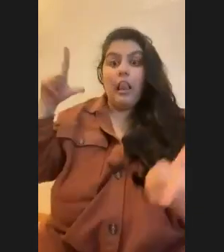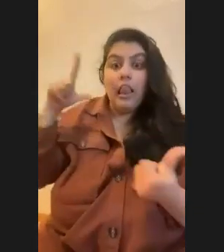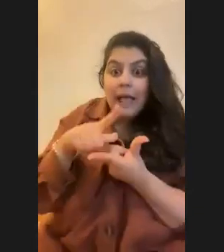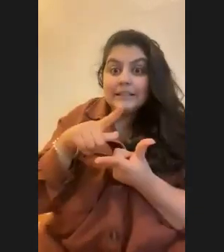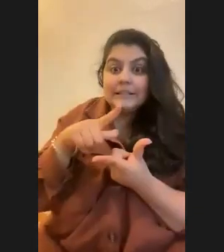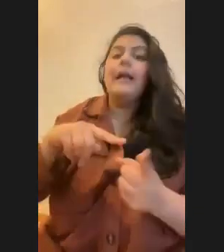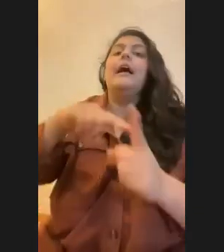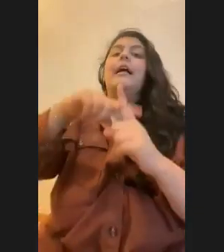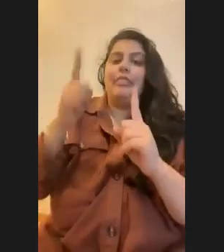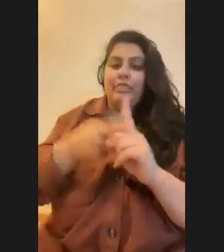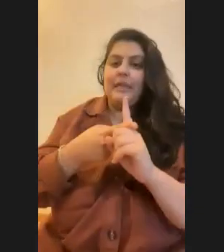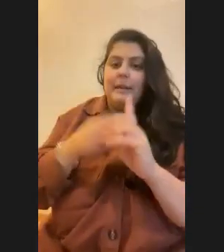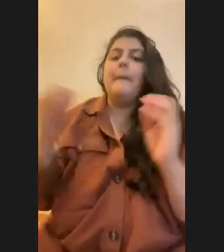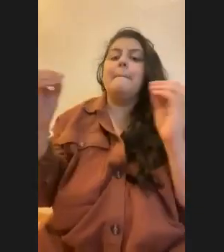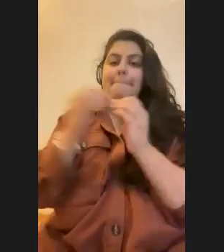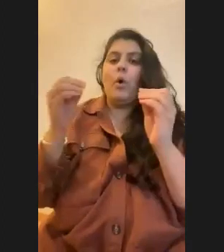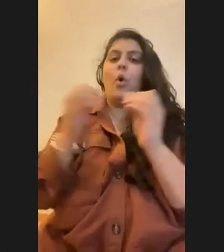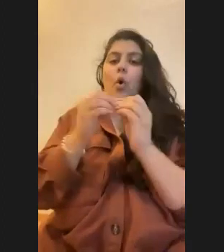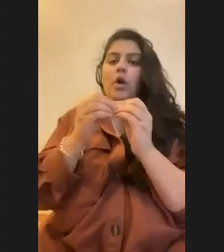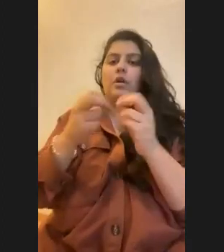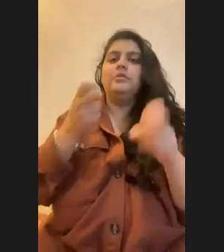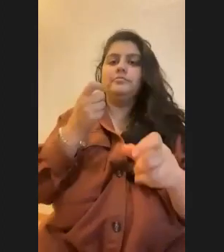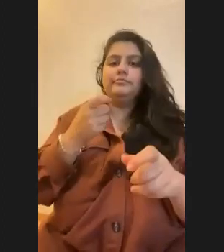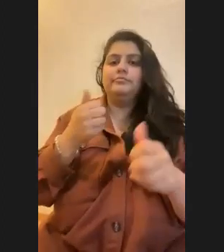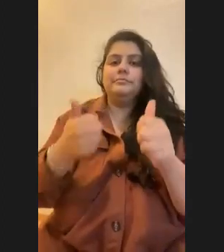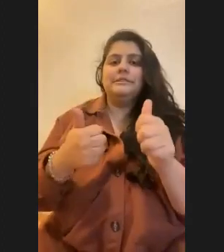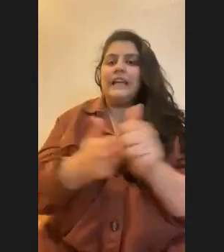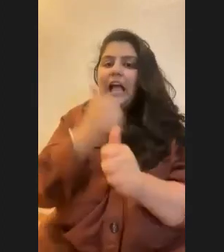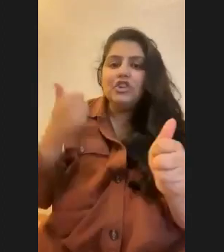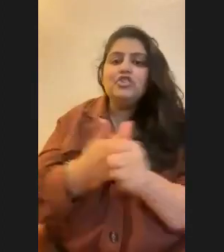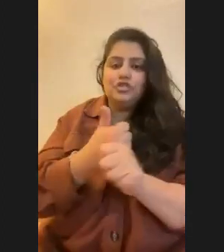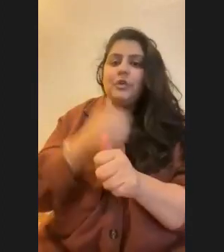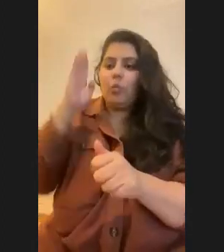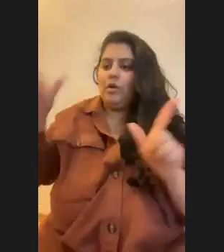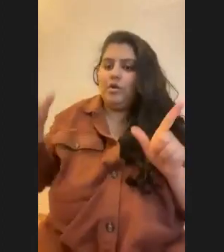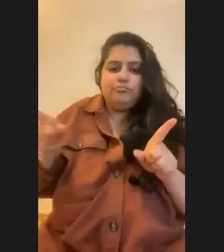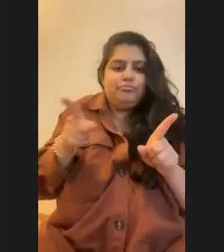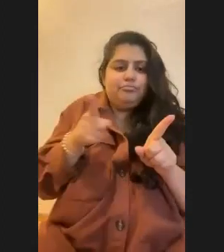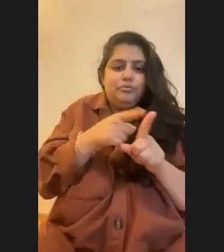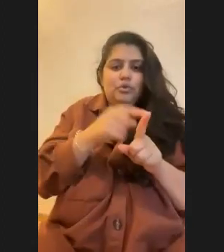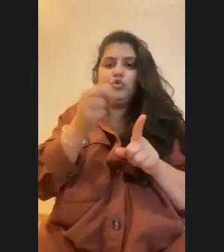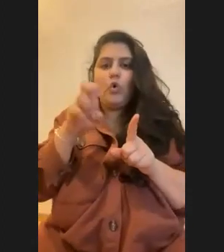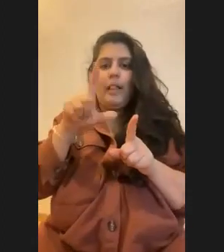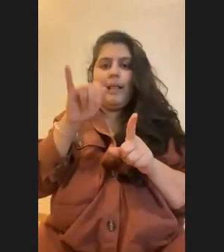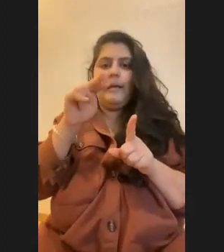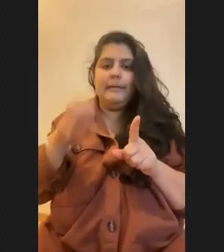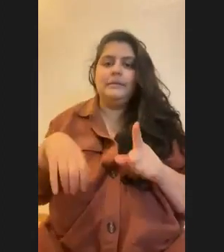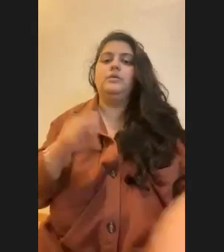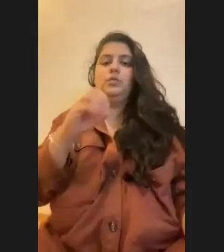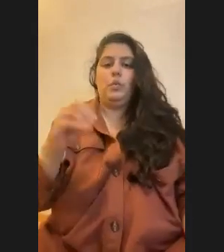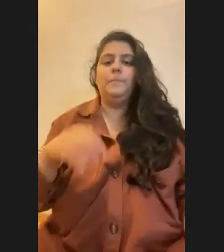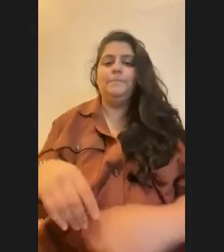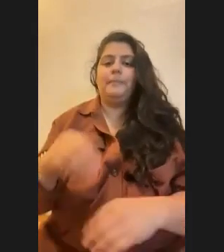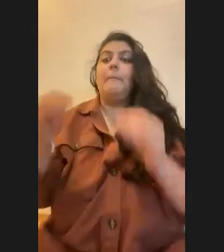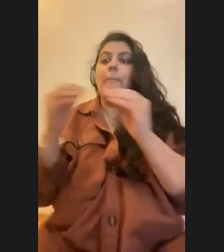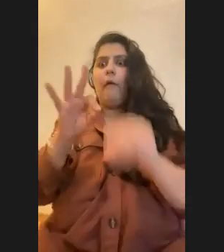ecosystem hazards will come across and the more shoreline erosion that will happen and flooding will become really popular in these coastal regions. And those are